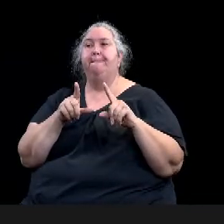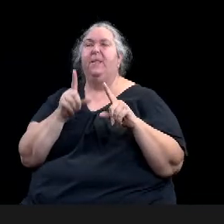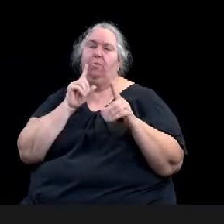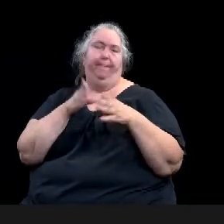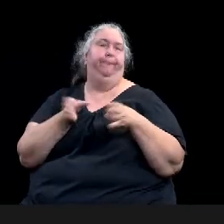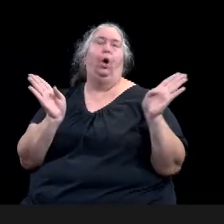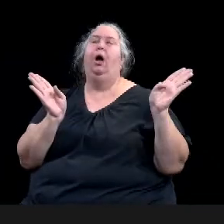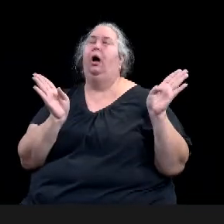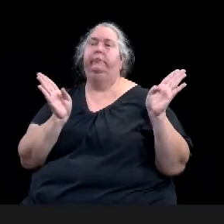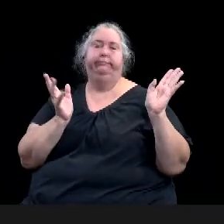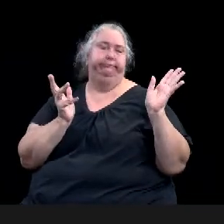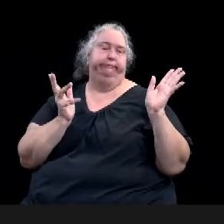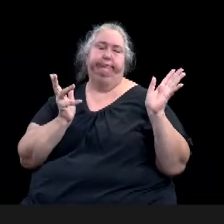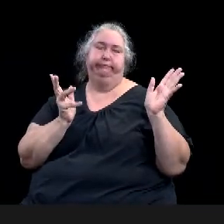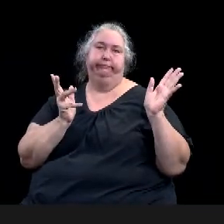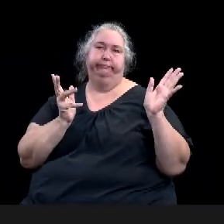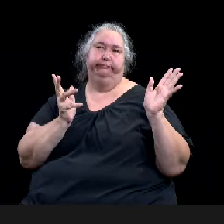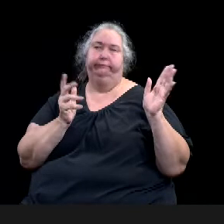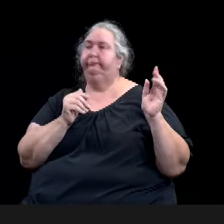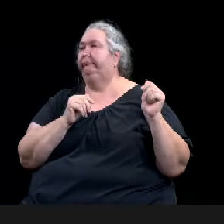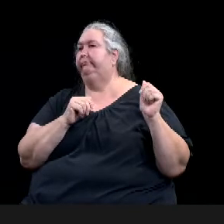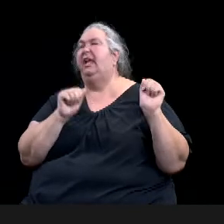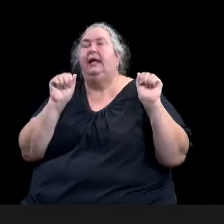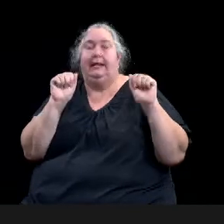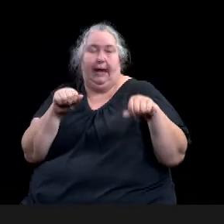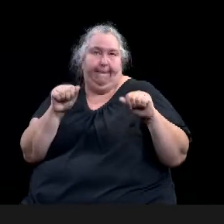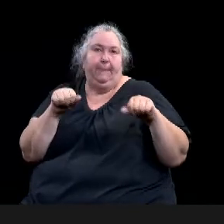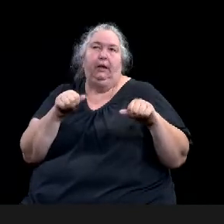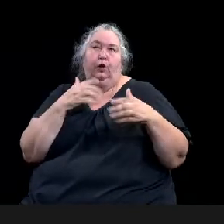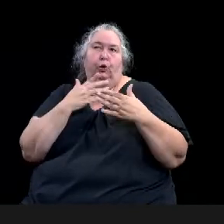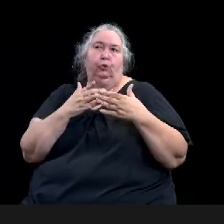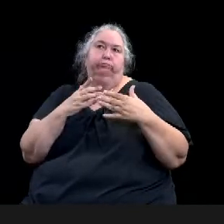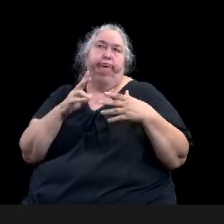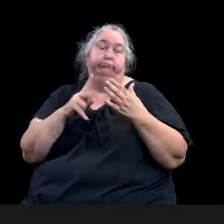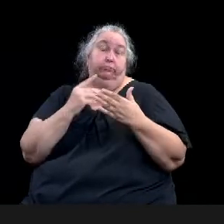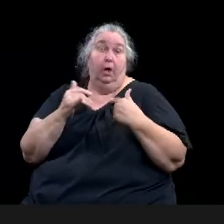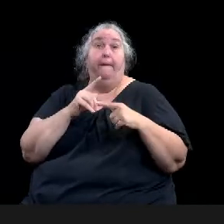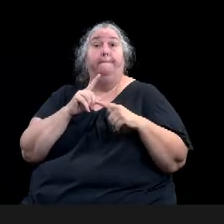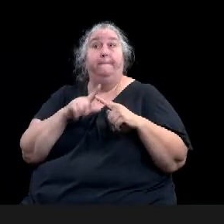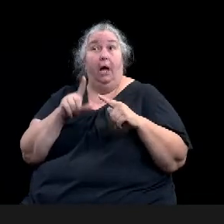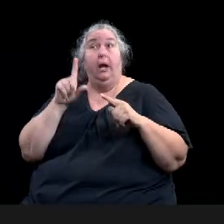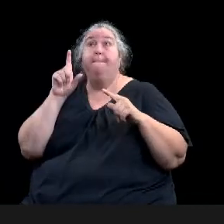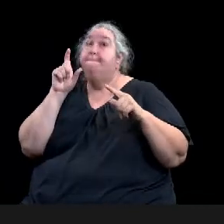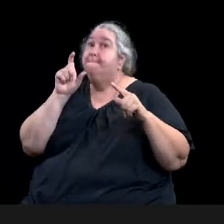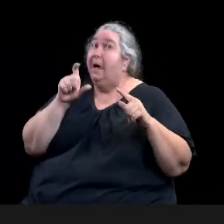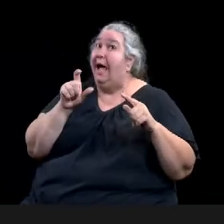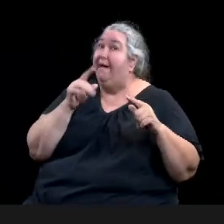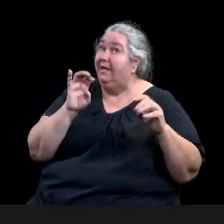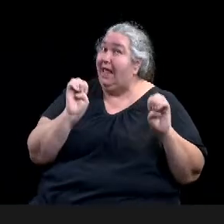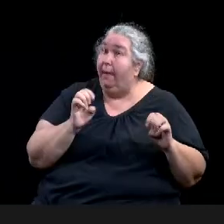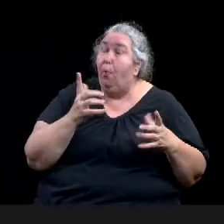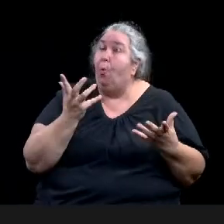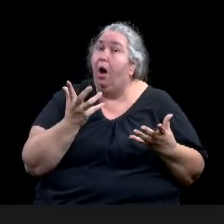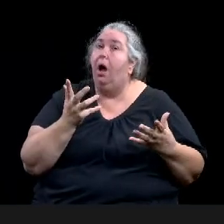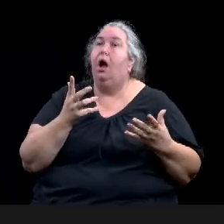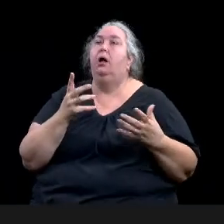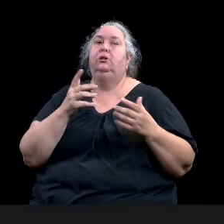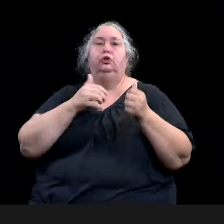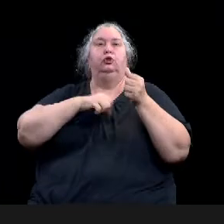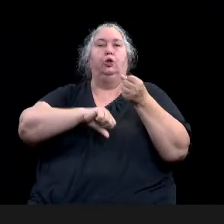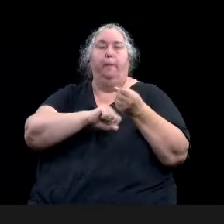Support neighborhood goals, be highly visible and accessible from the public, uh, have a community benefit,